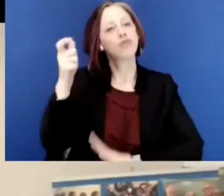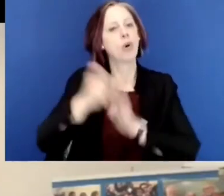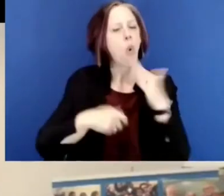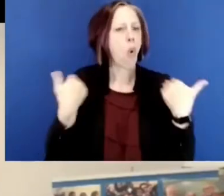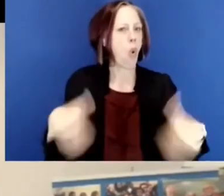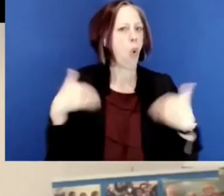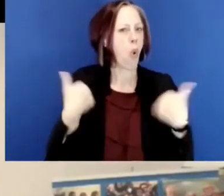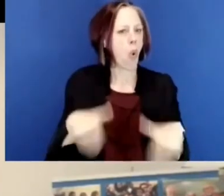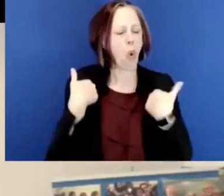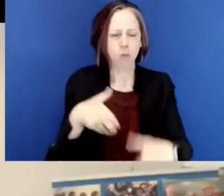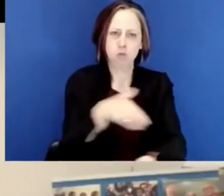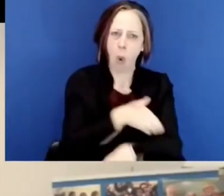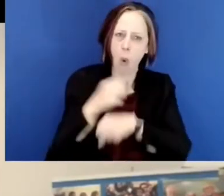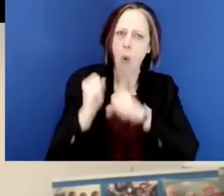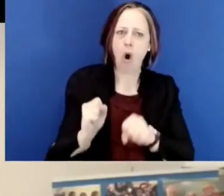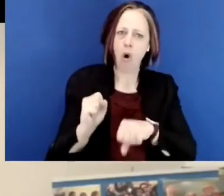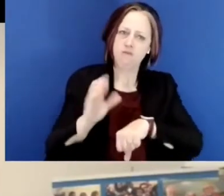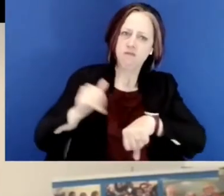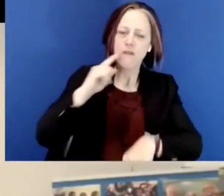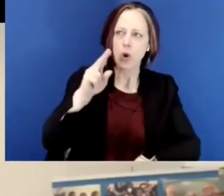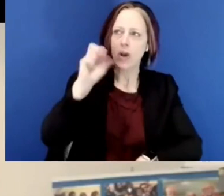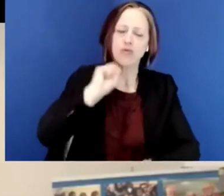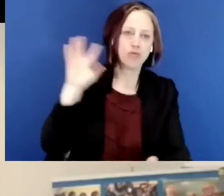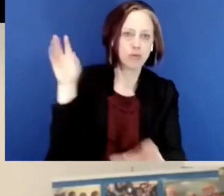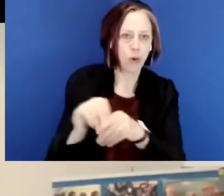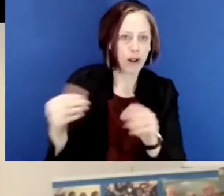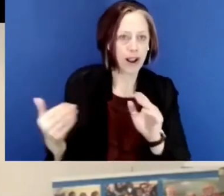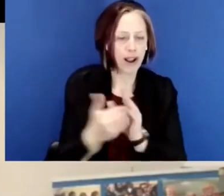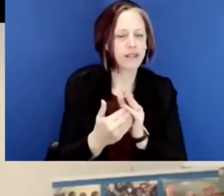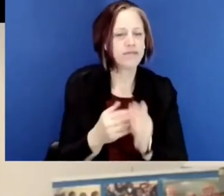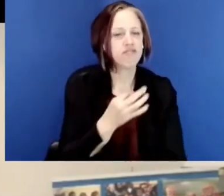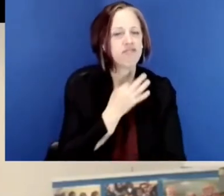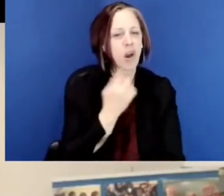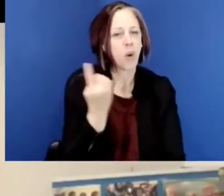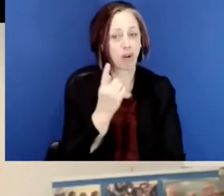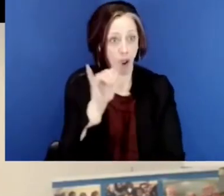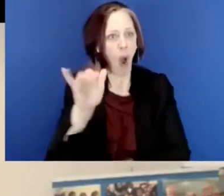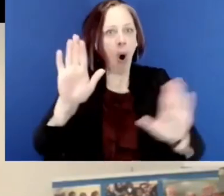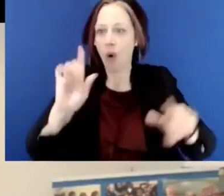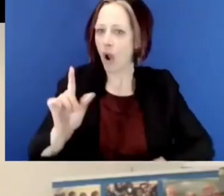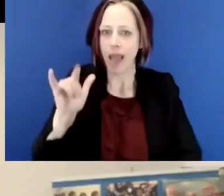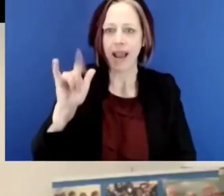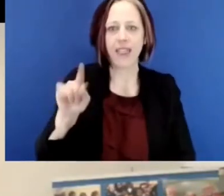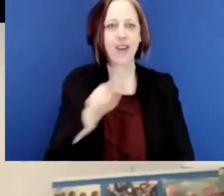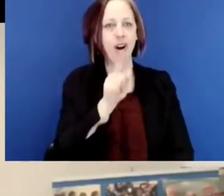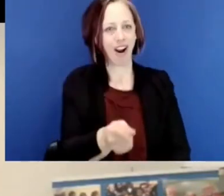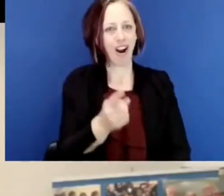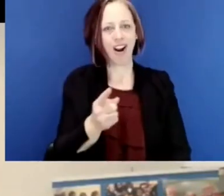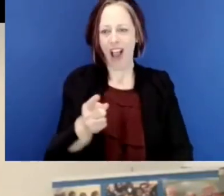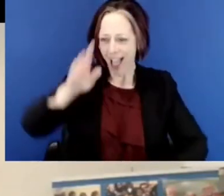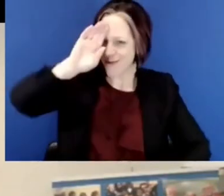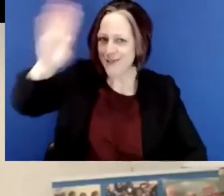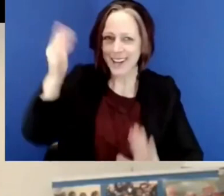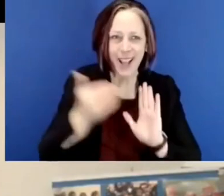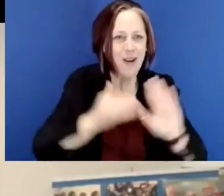Association, who's written a powerful, powerful call on the U.S. to rejoin. I wonder if, Lily, oh, there